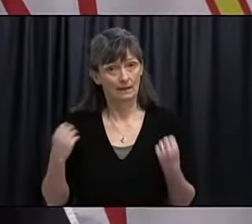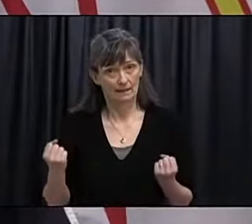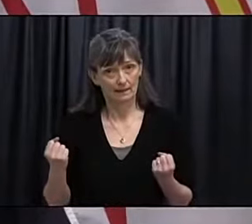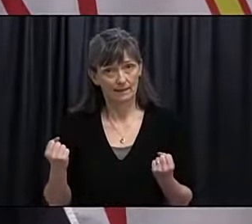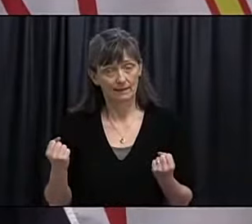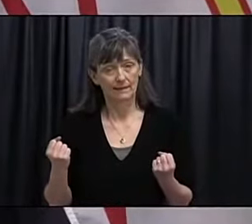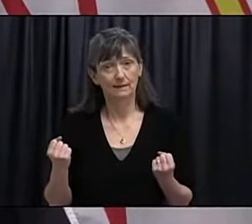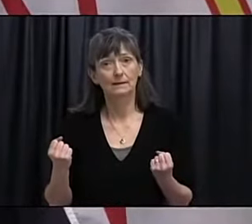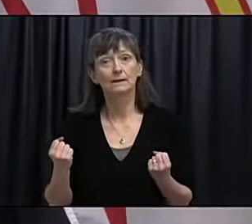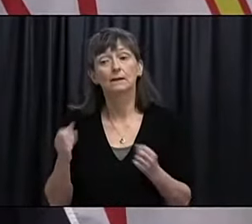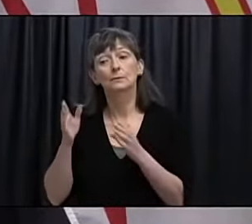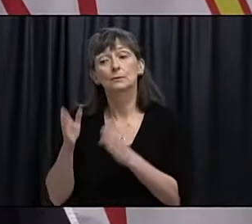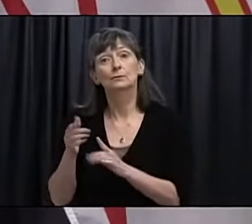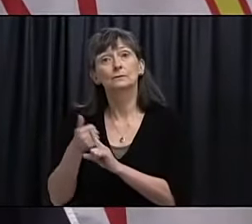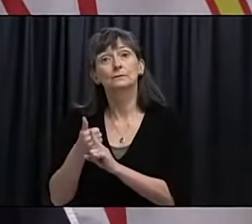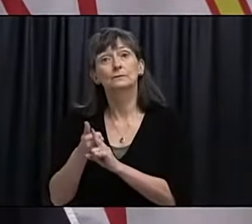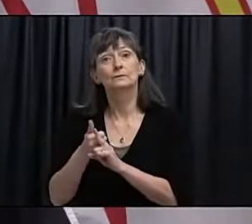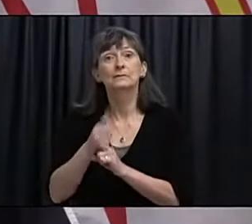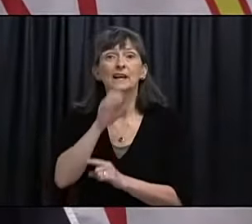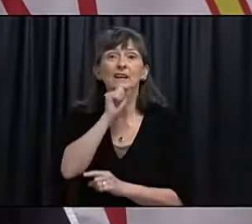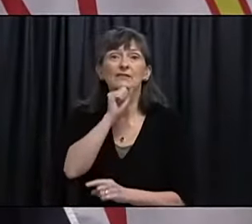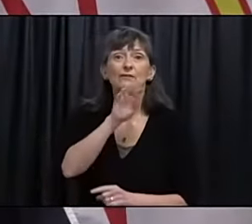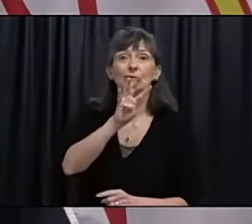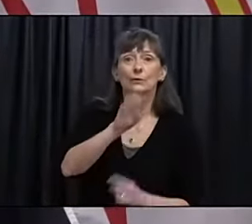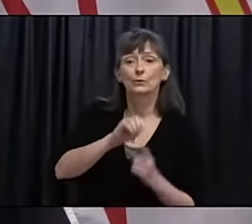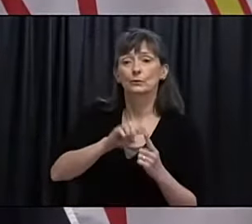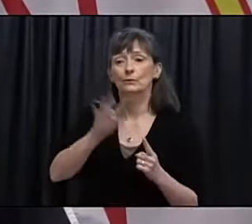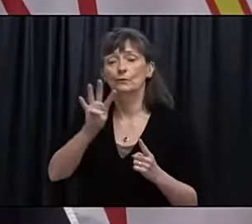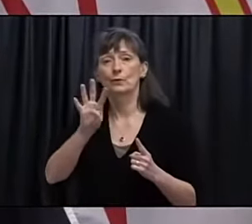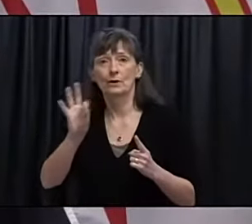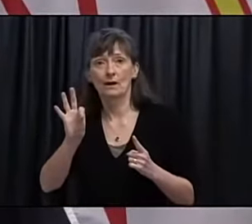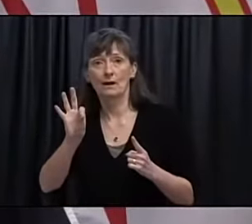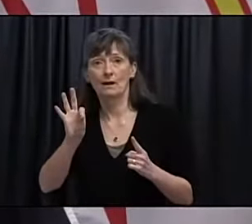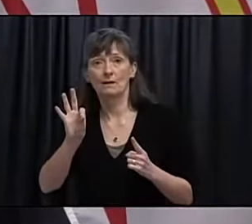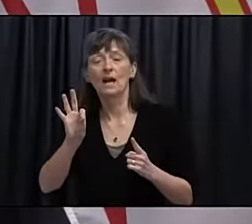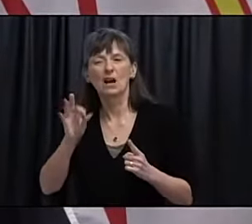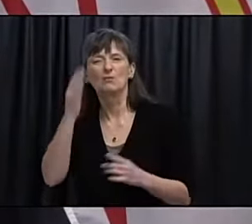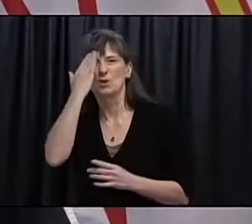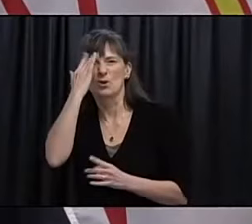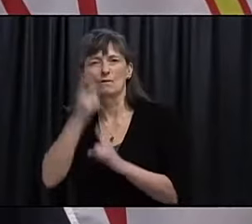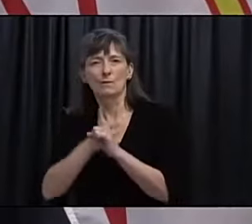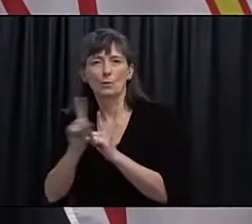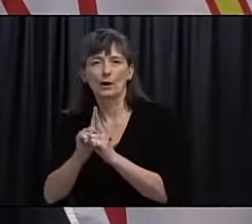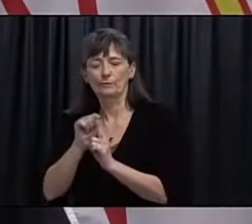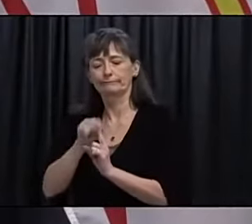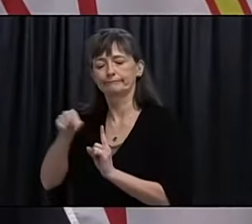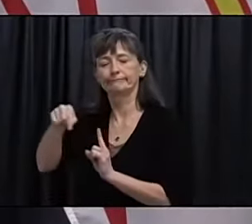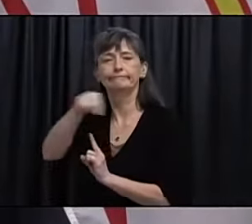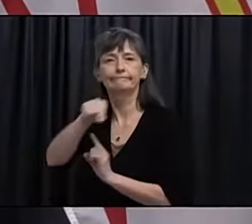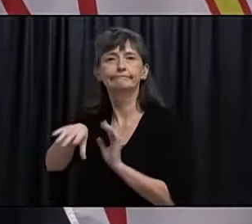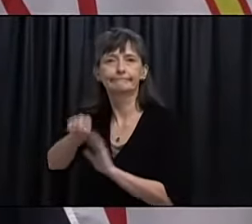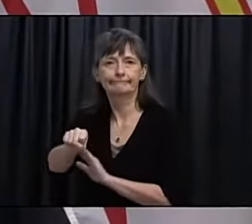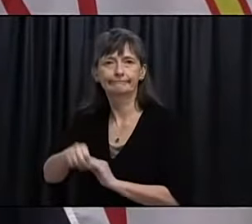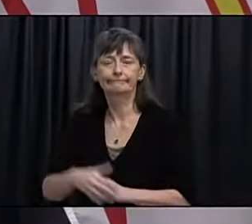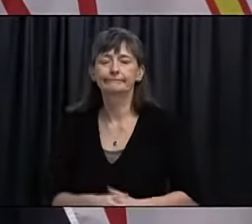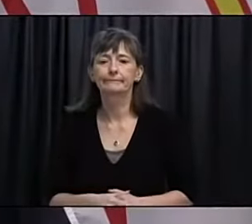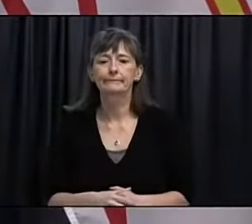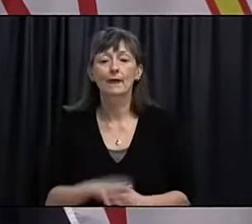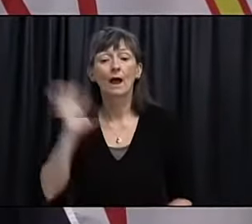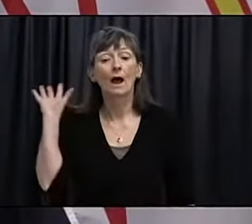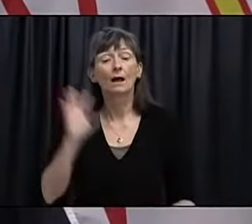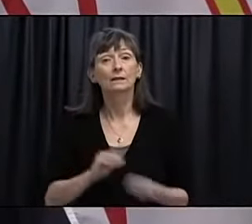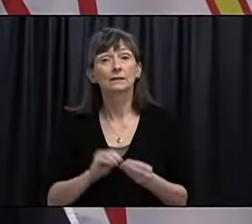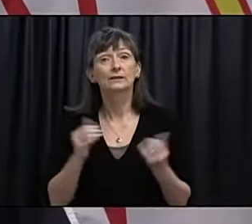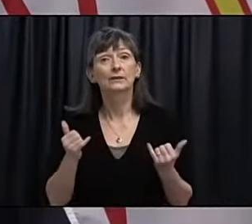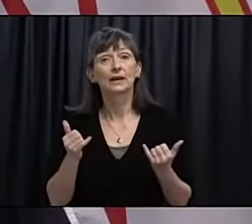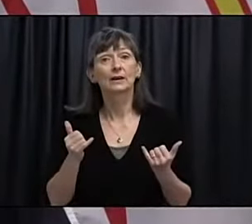region and the individual is between 40 and 49 and a contact of a previous case. The total number of cases in our